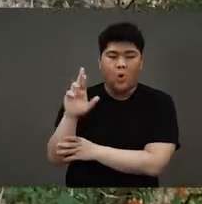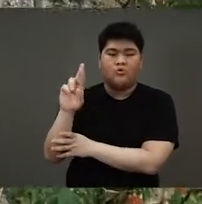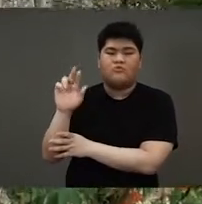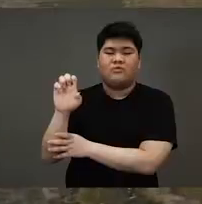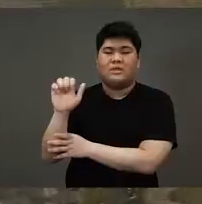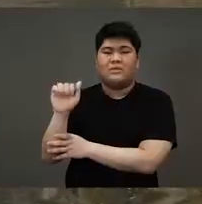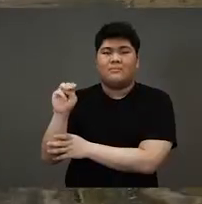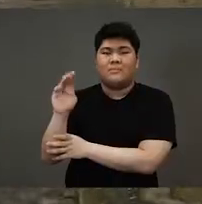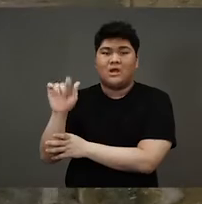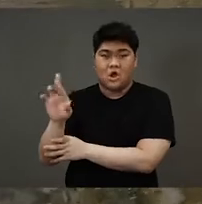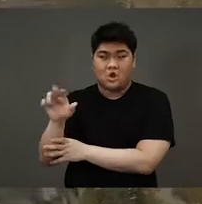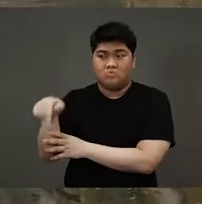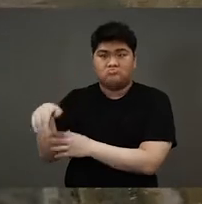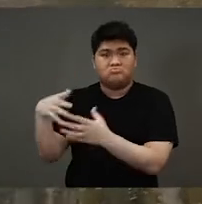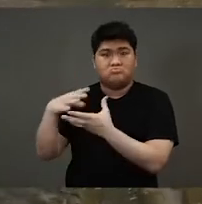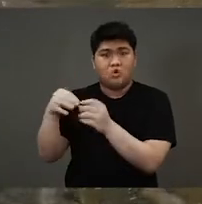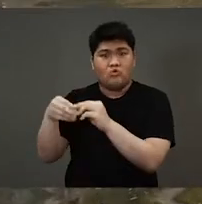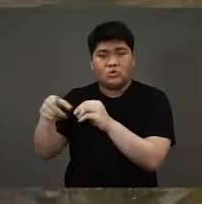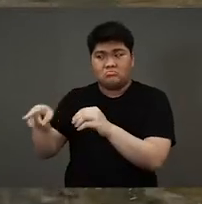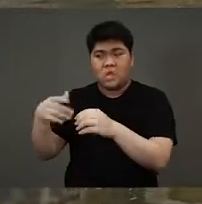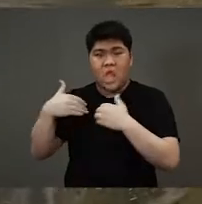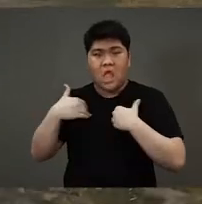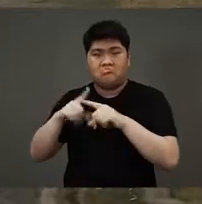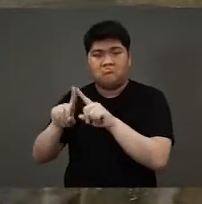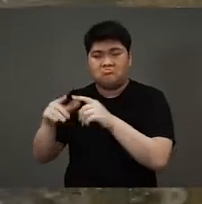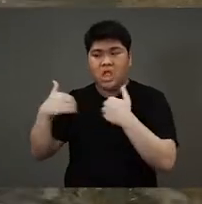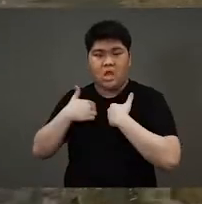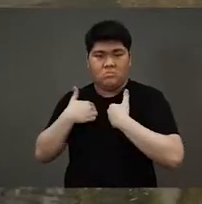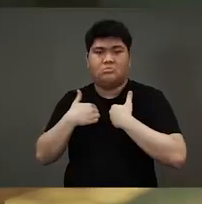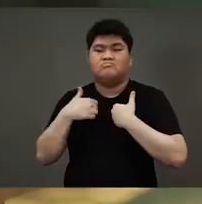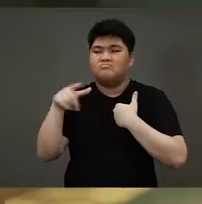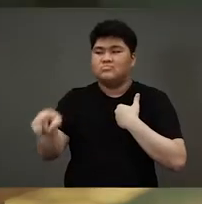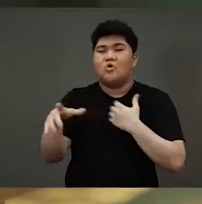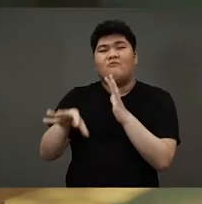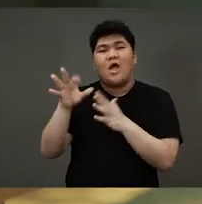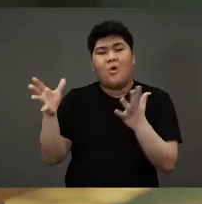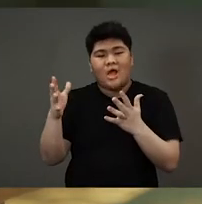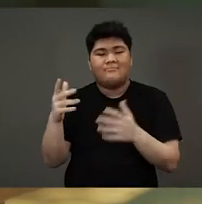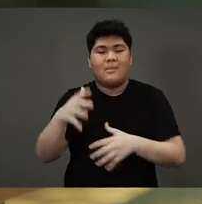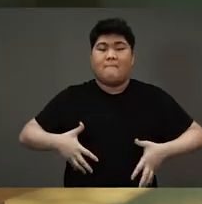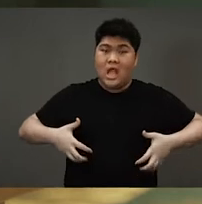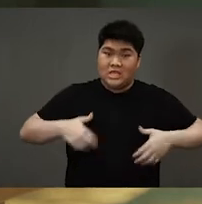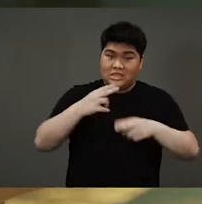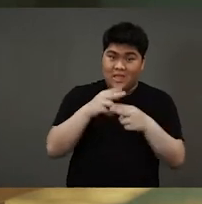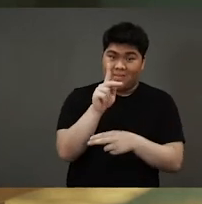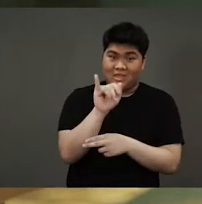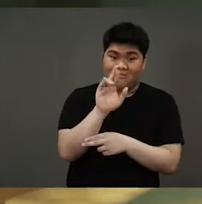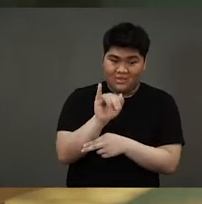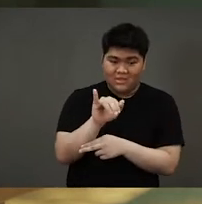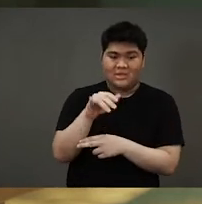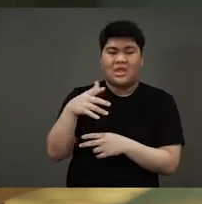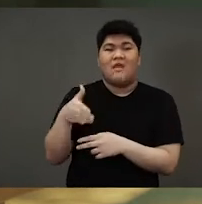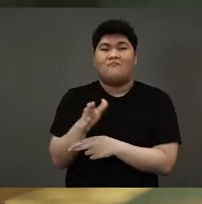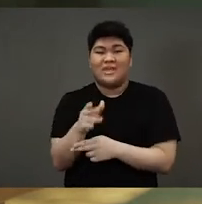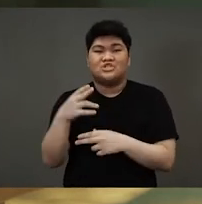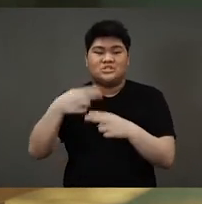for Rain has many different animals in the film just like my story. You'll find Kiri the monkey, Kiongkia the fish and